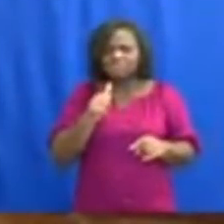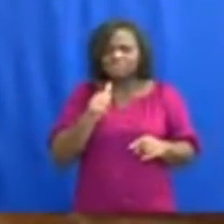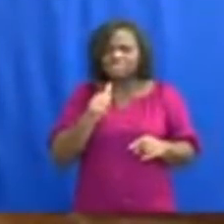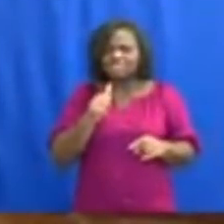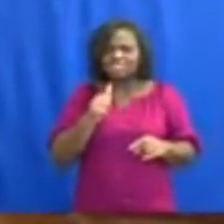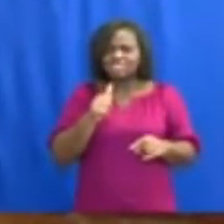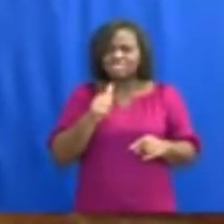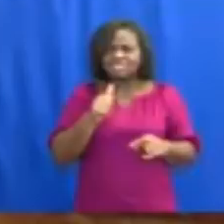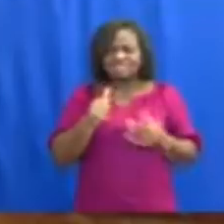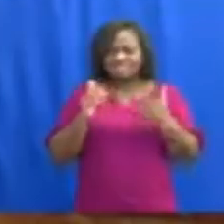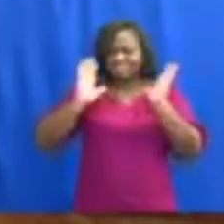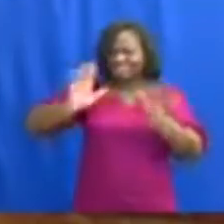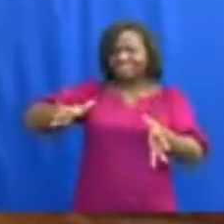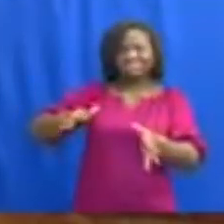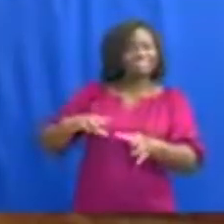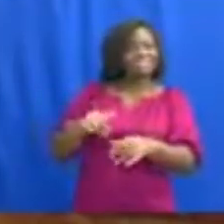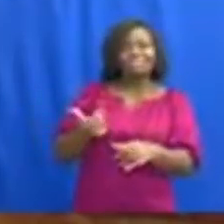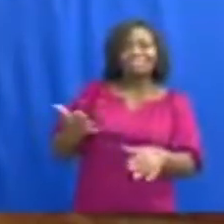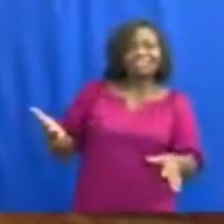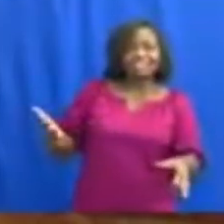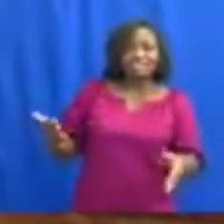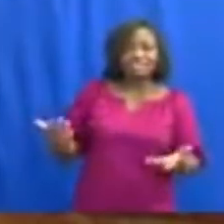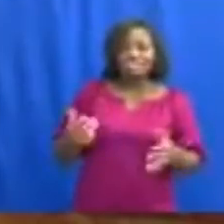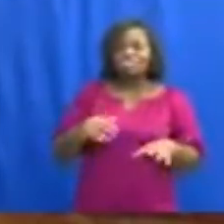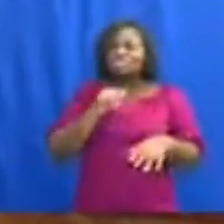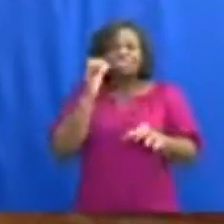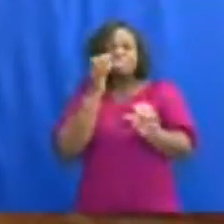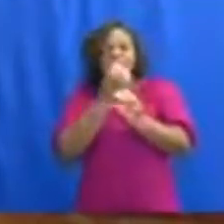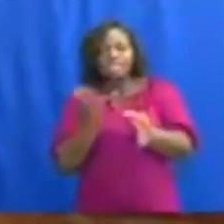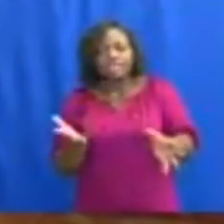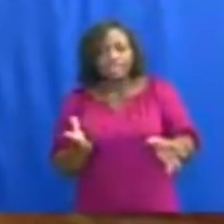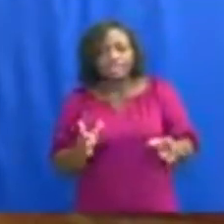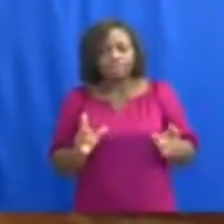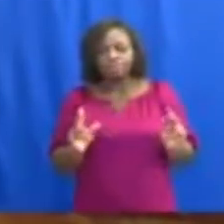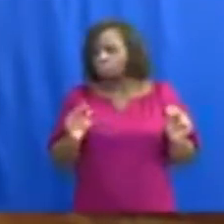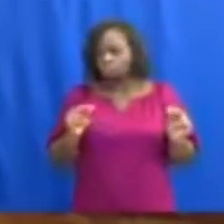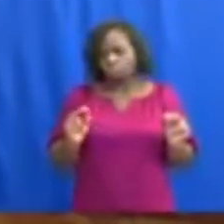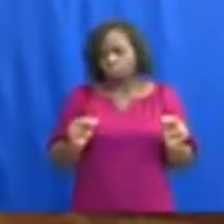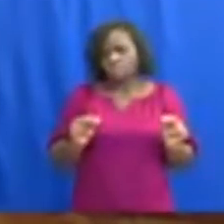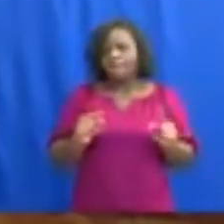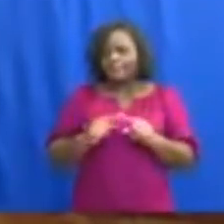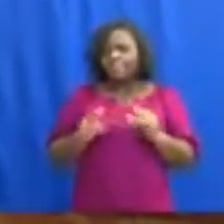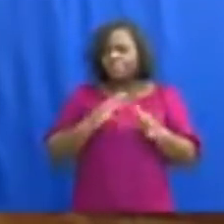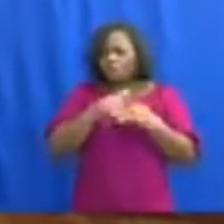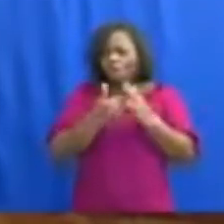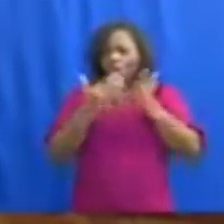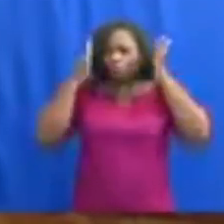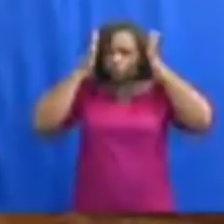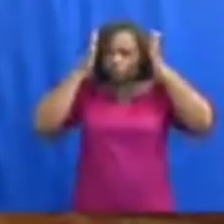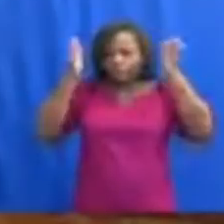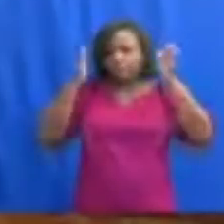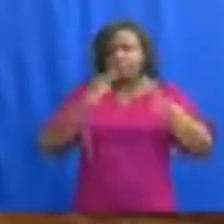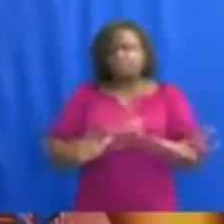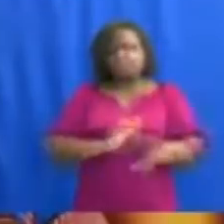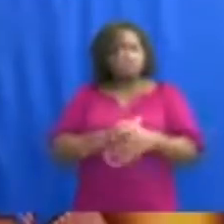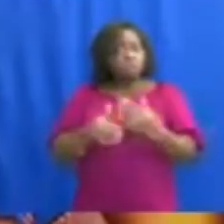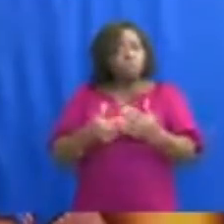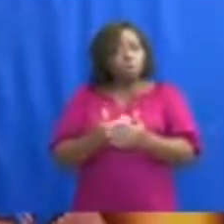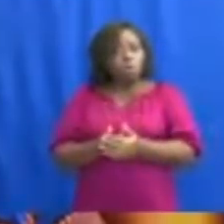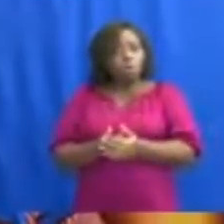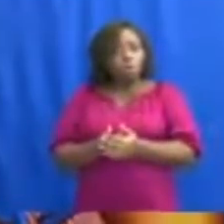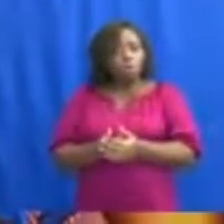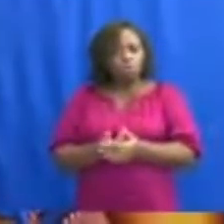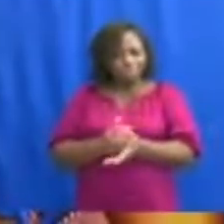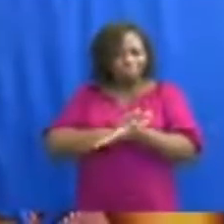complacent and let our guard down. Let us remain focused and adhere to the